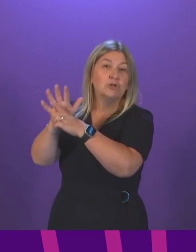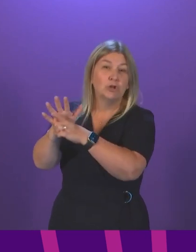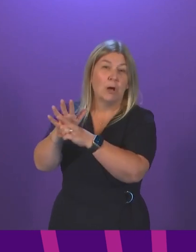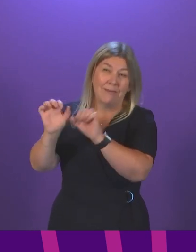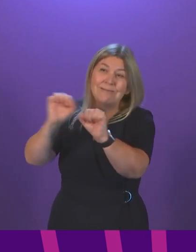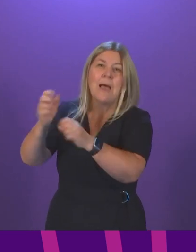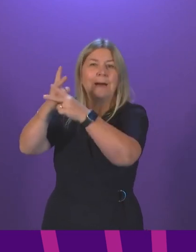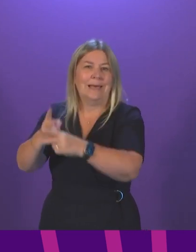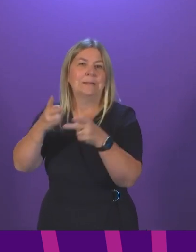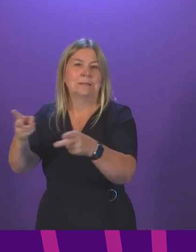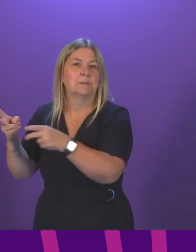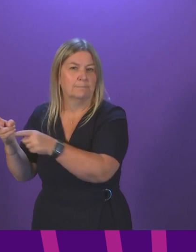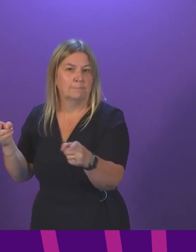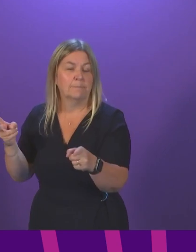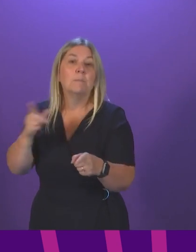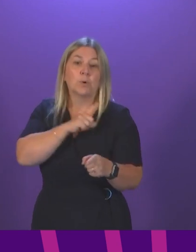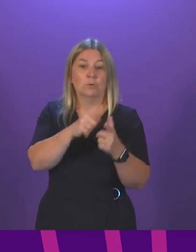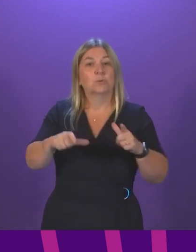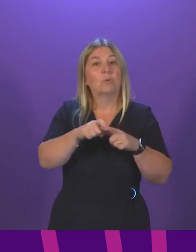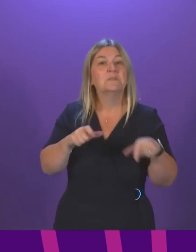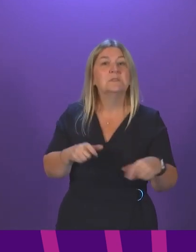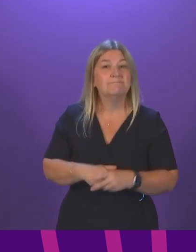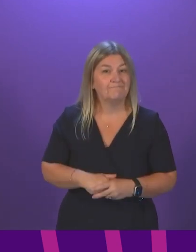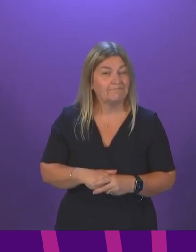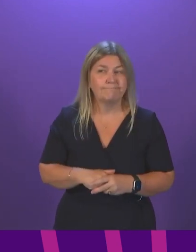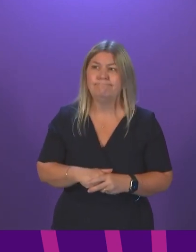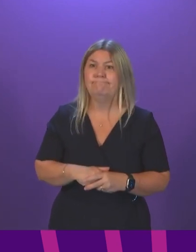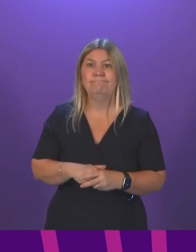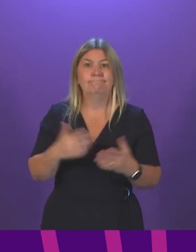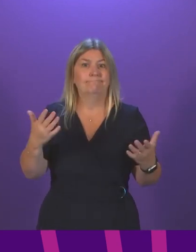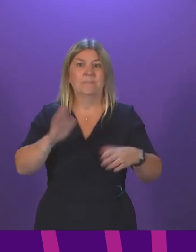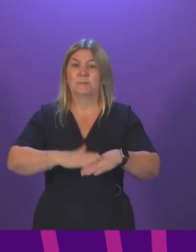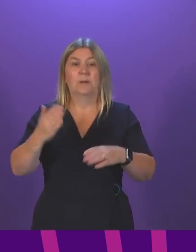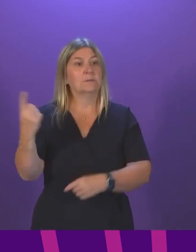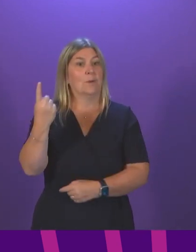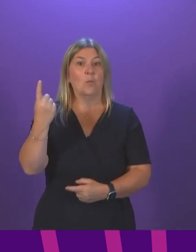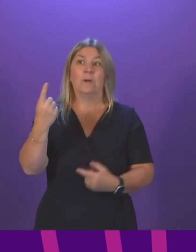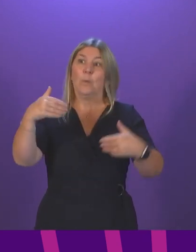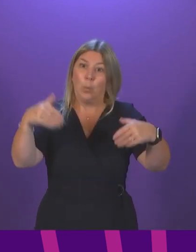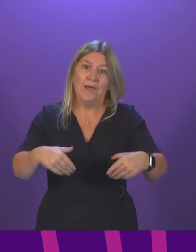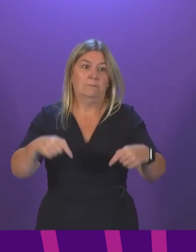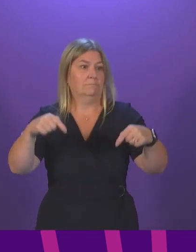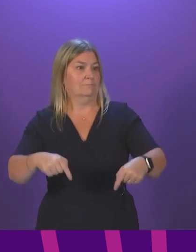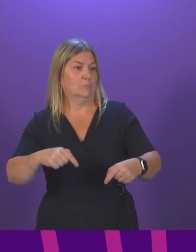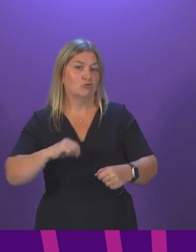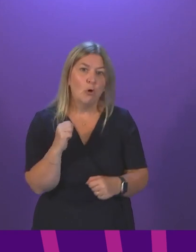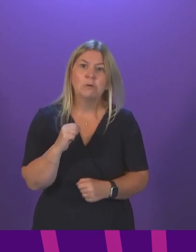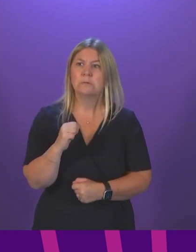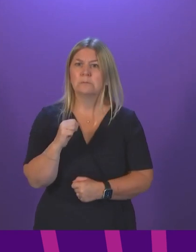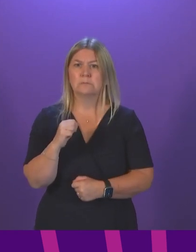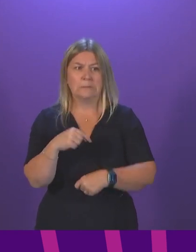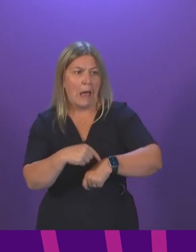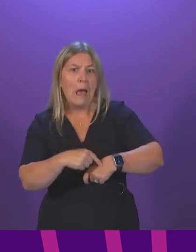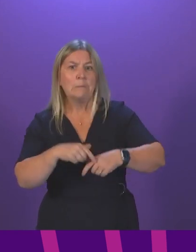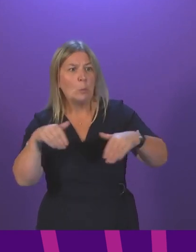of Covid. The fact that anyone in our country waits an unacceptable period of time for an